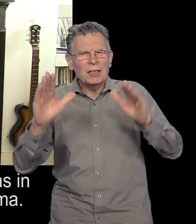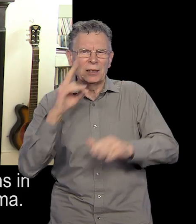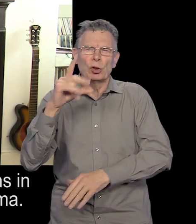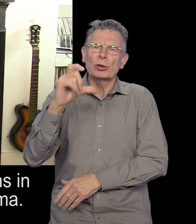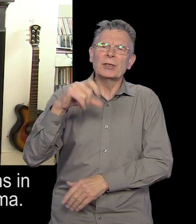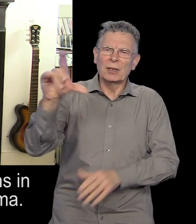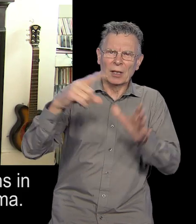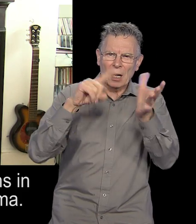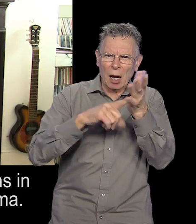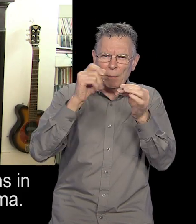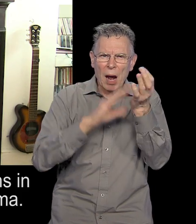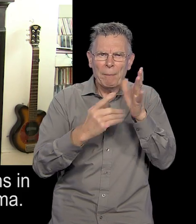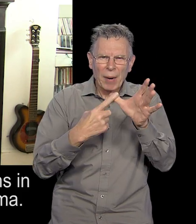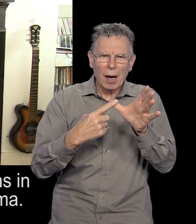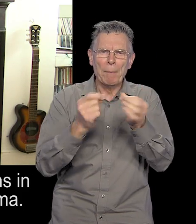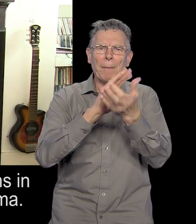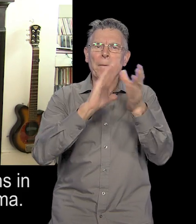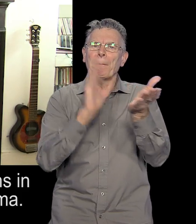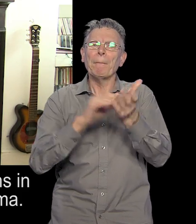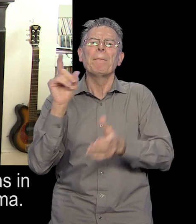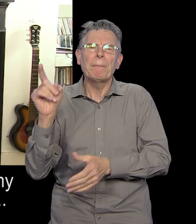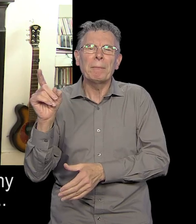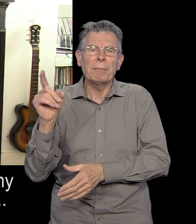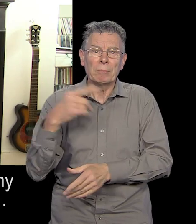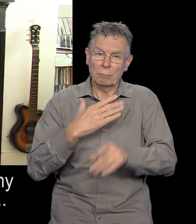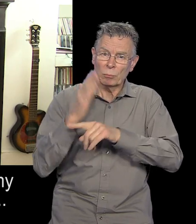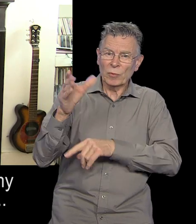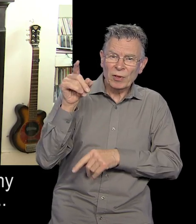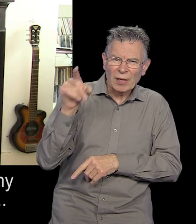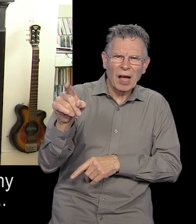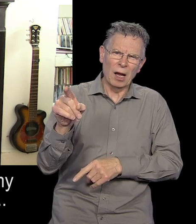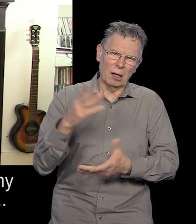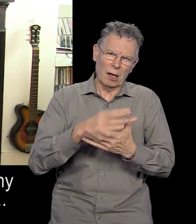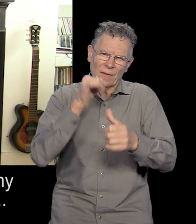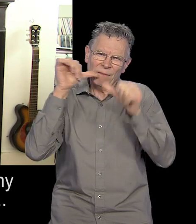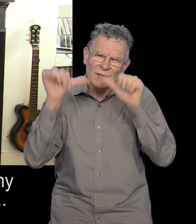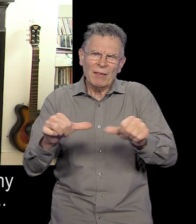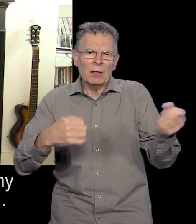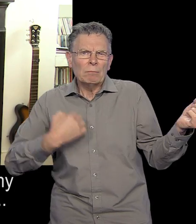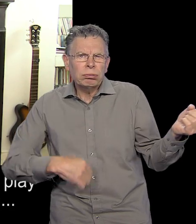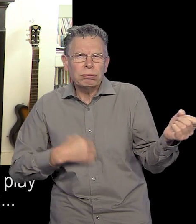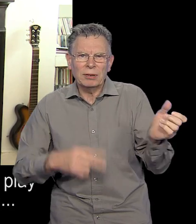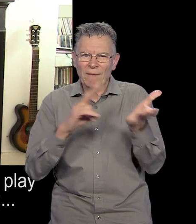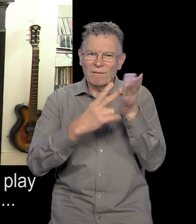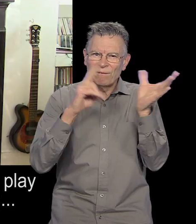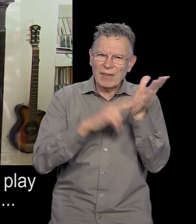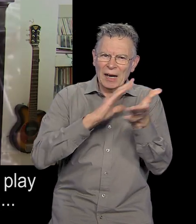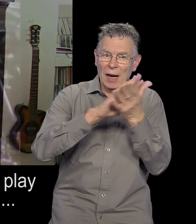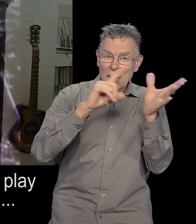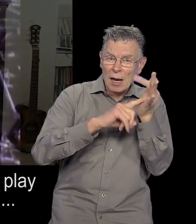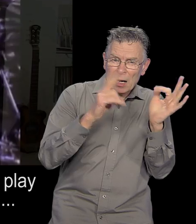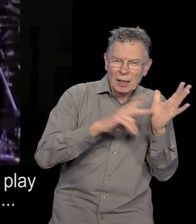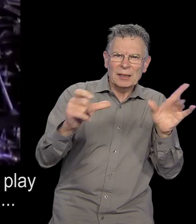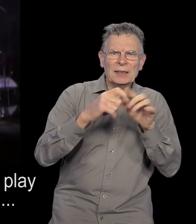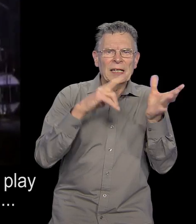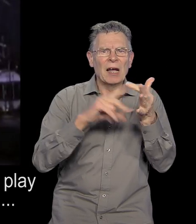cousins in Alabama, Birmingham, Alabama. And I went to see probably my favourite band at that time, Van Halen, with